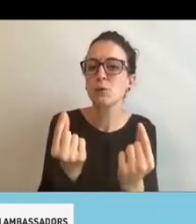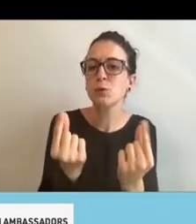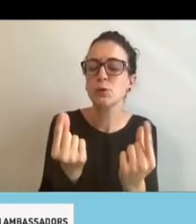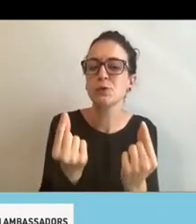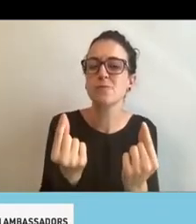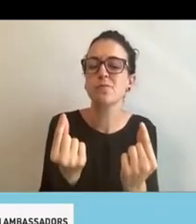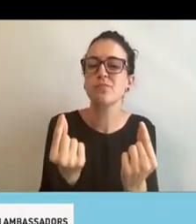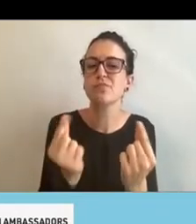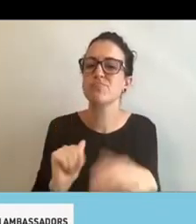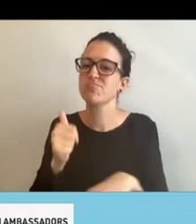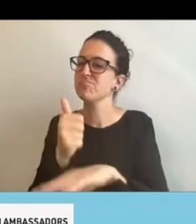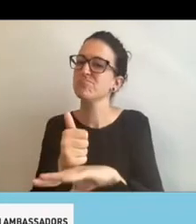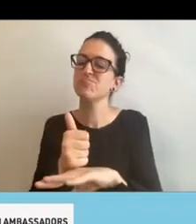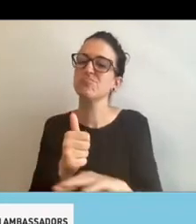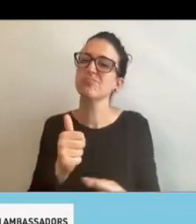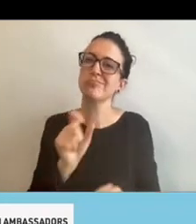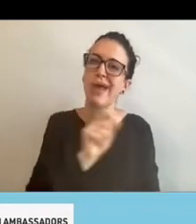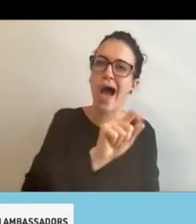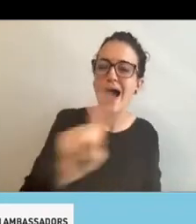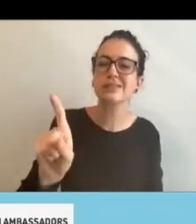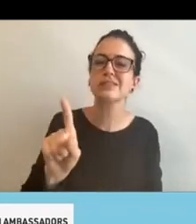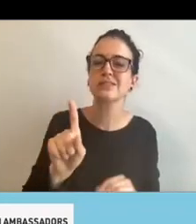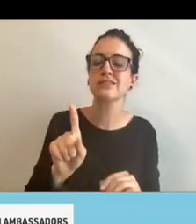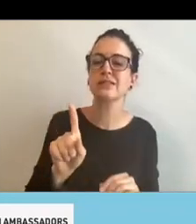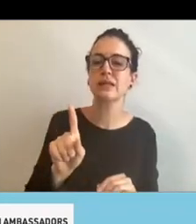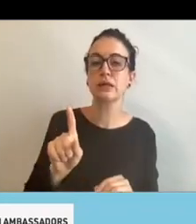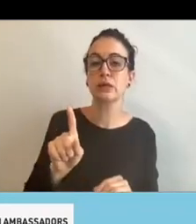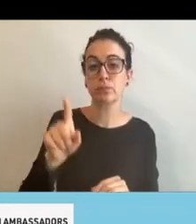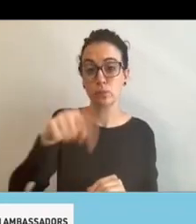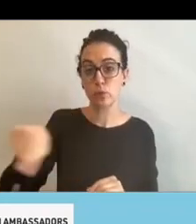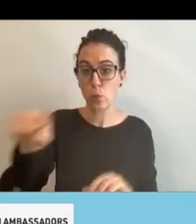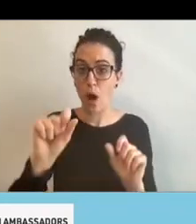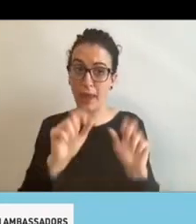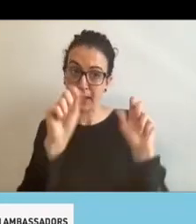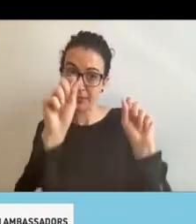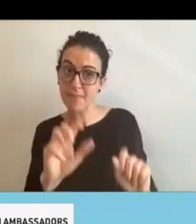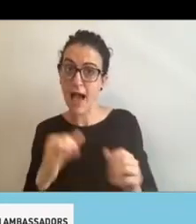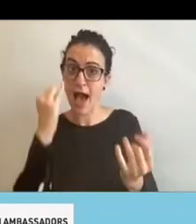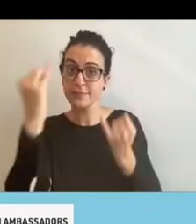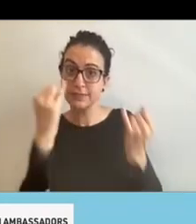pose the question, and everybody can chime in on this. Some of you kind of already have.